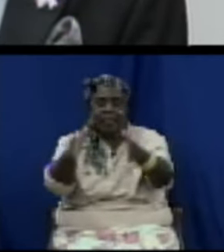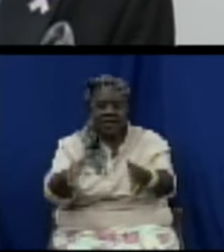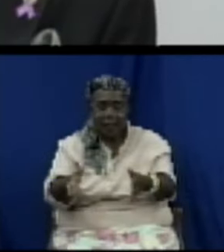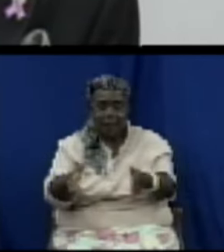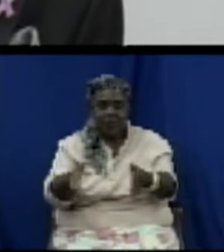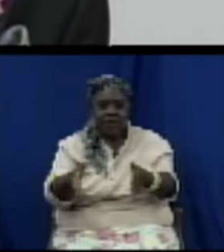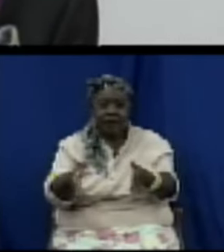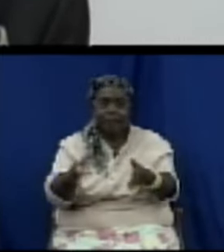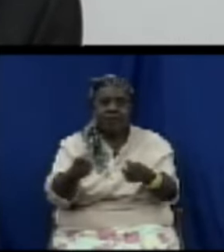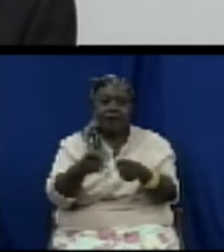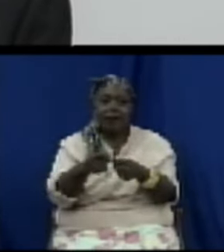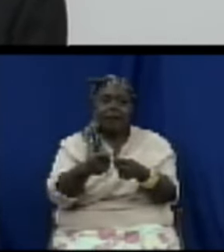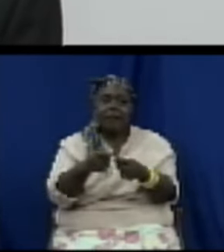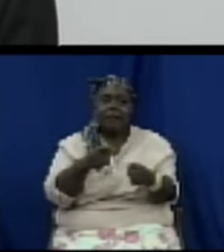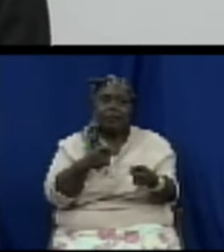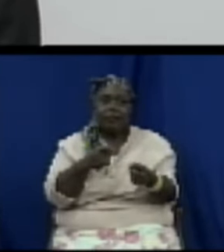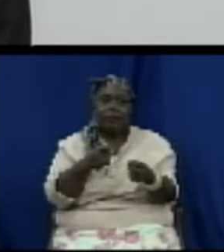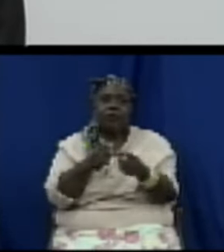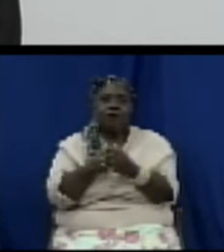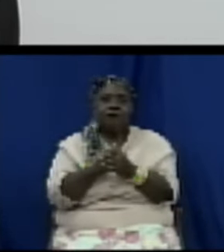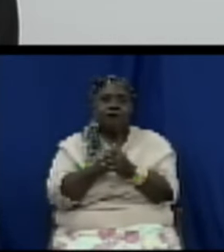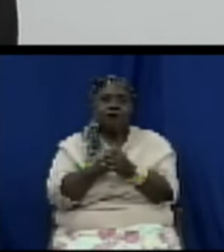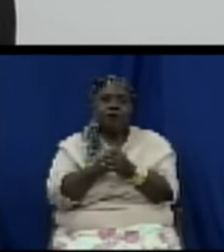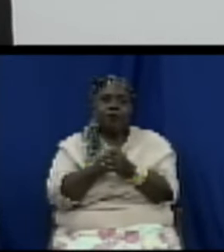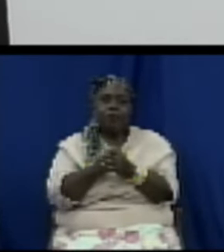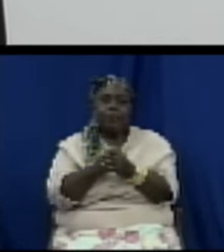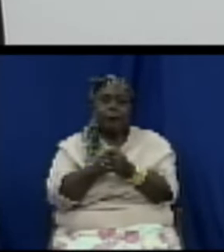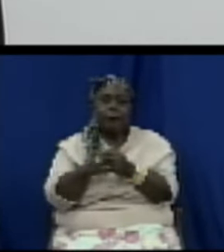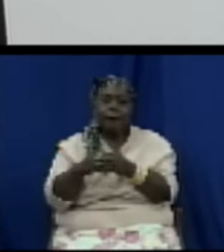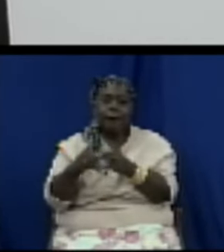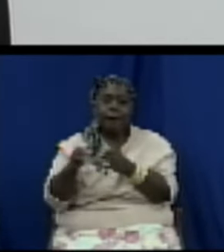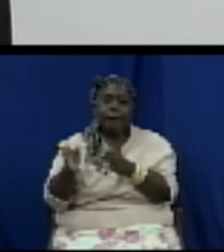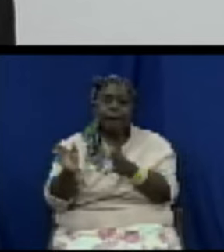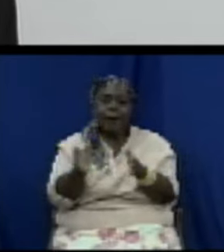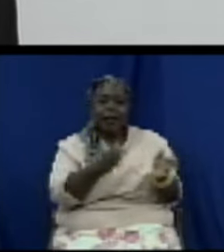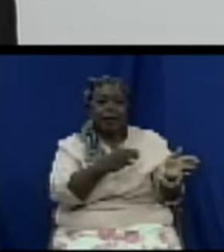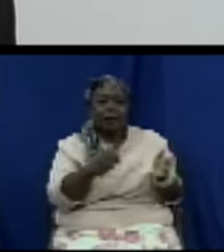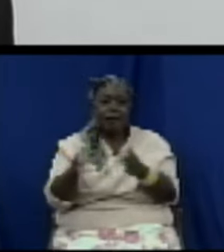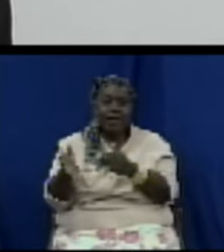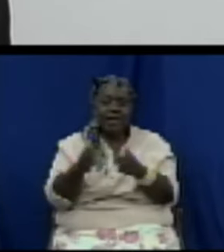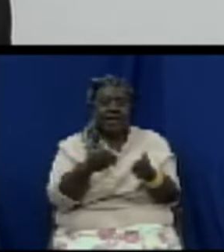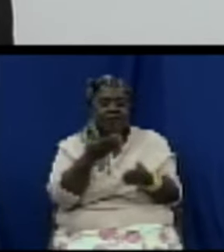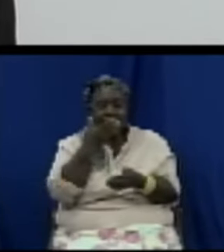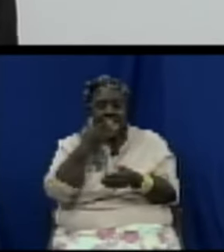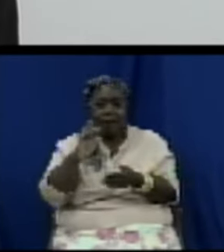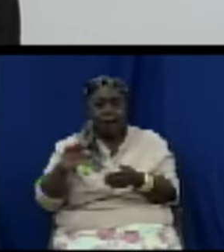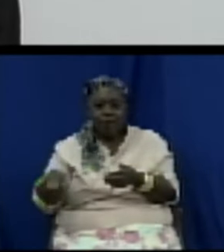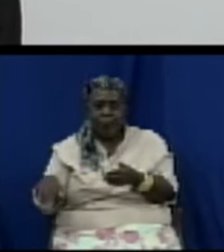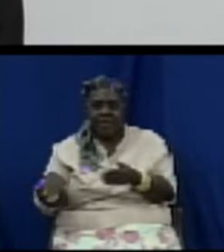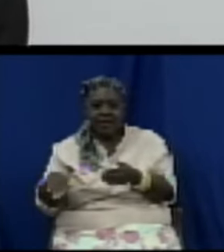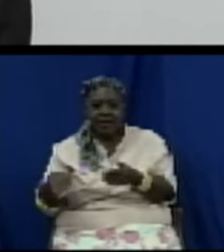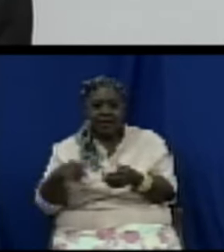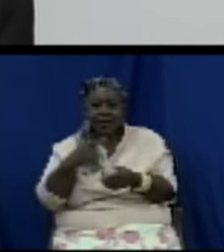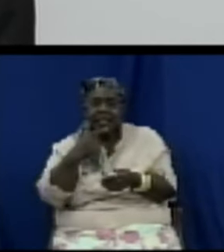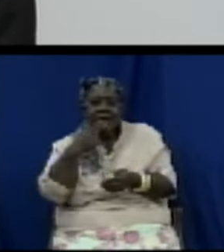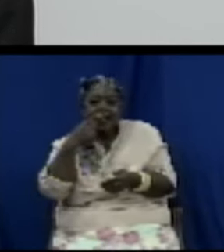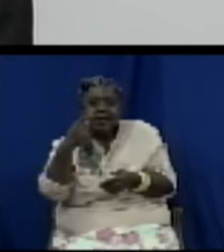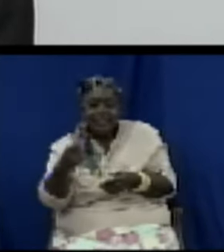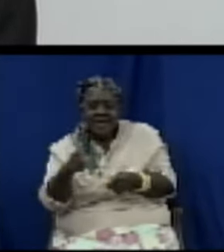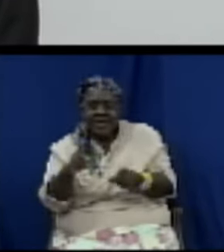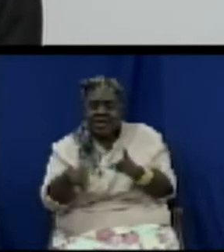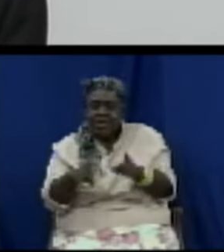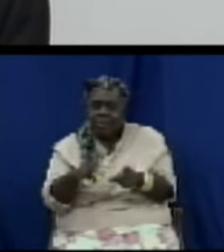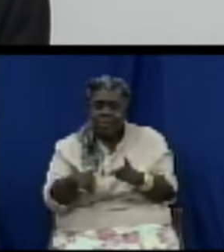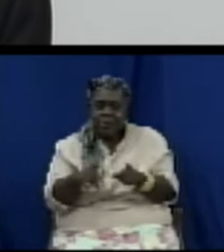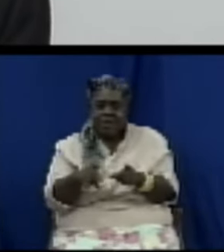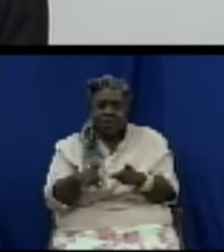misleading or deceptive conduct misleading the public as to the nature of goods